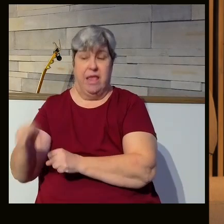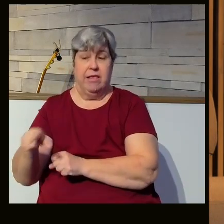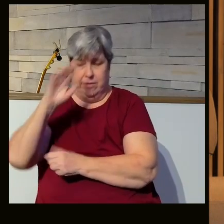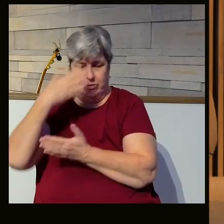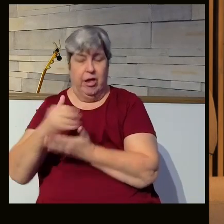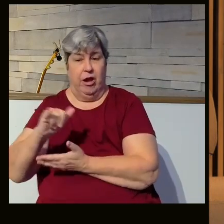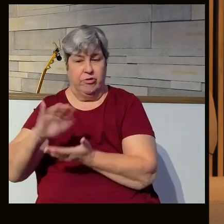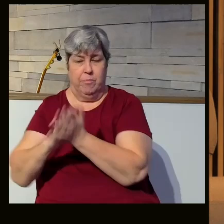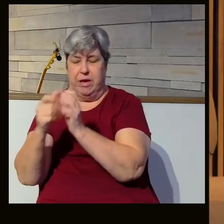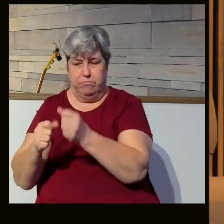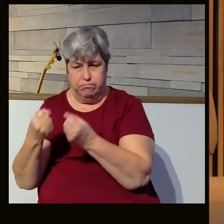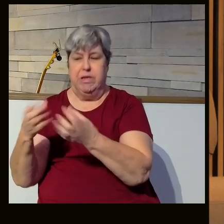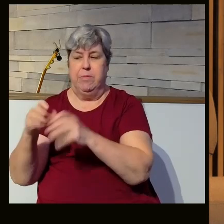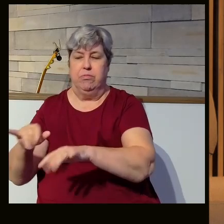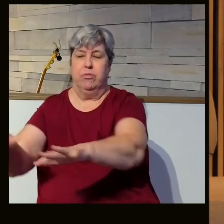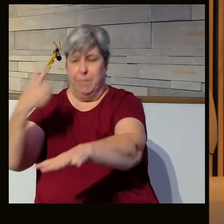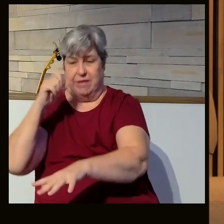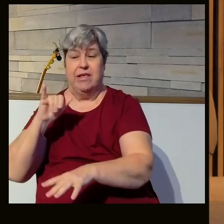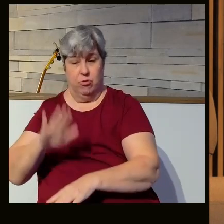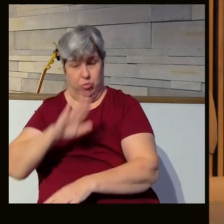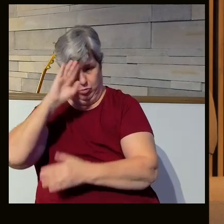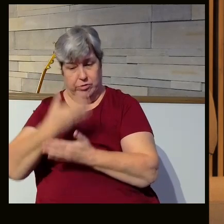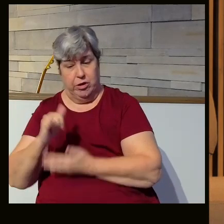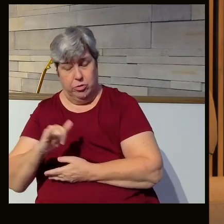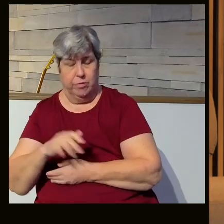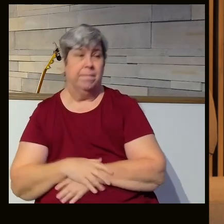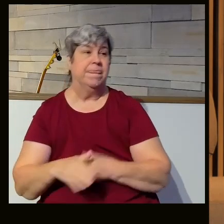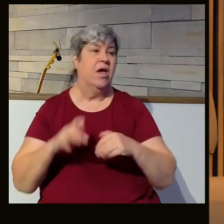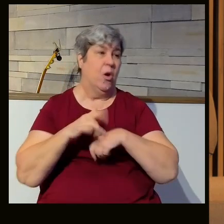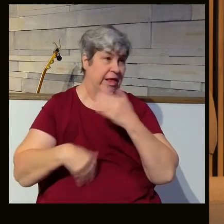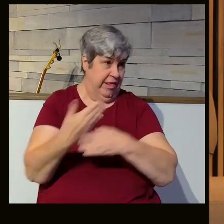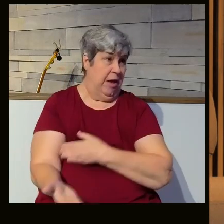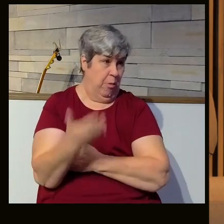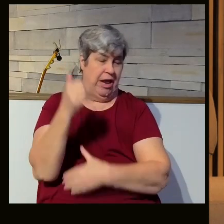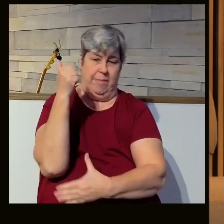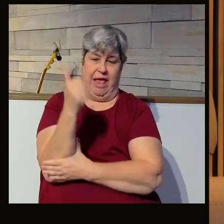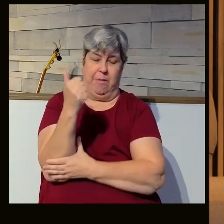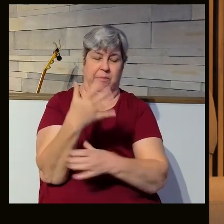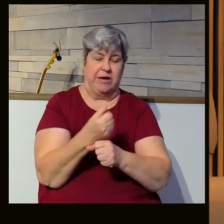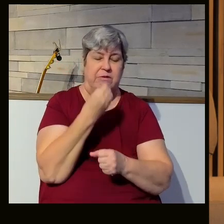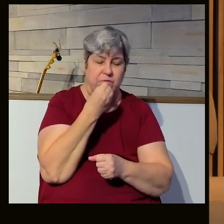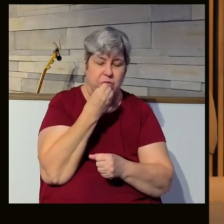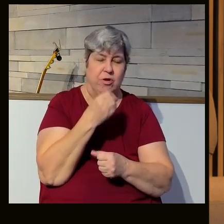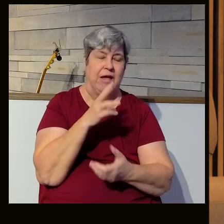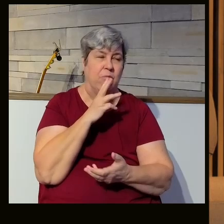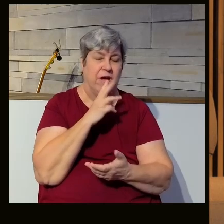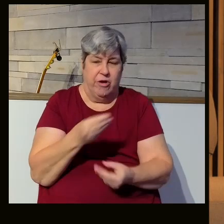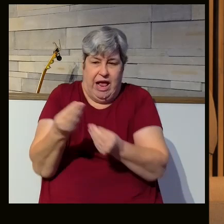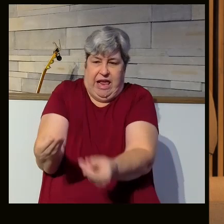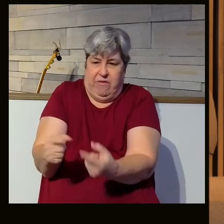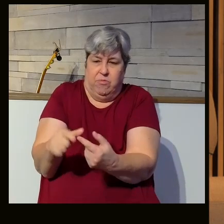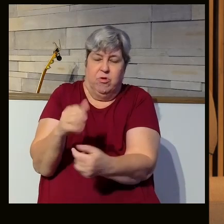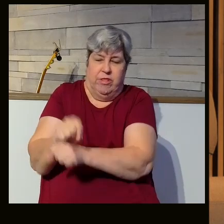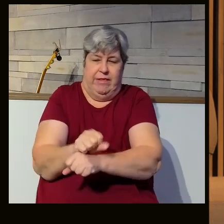a nation also, because he is your offspring. Early the next morning, Abraham took some food and a skin of water and gave them to